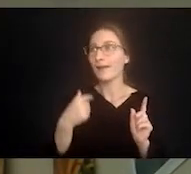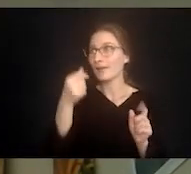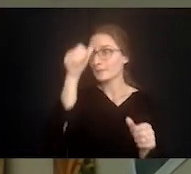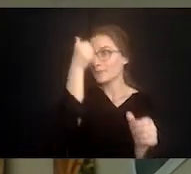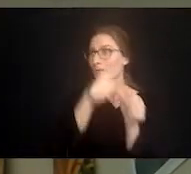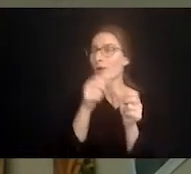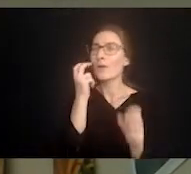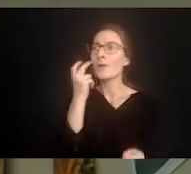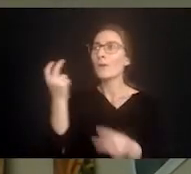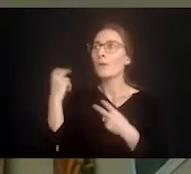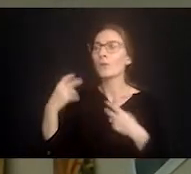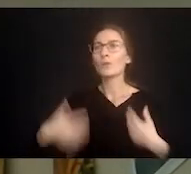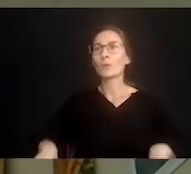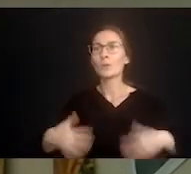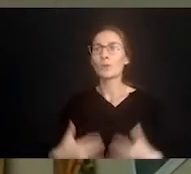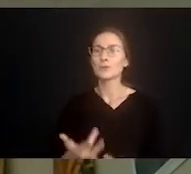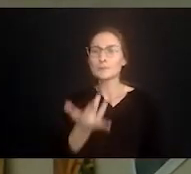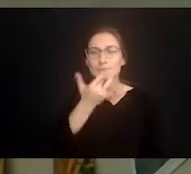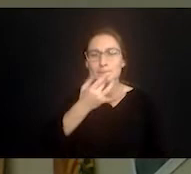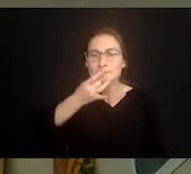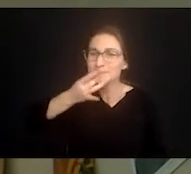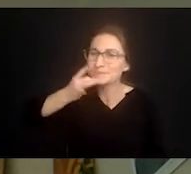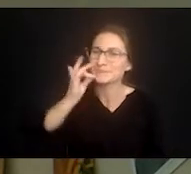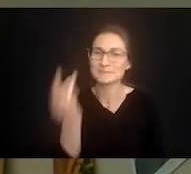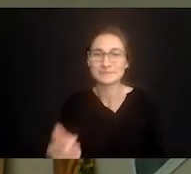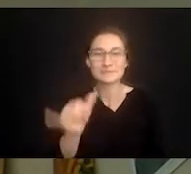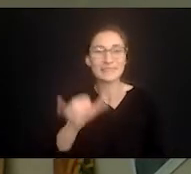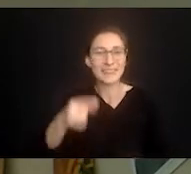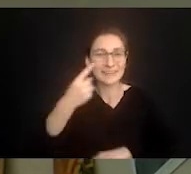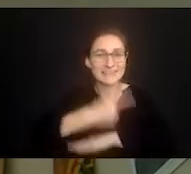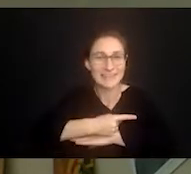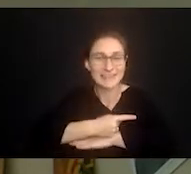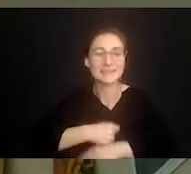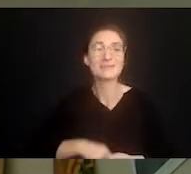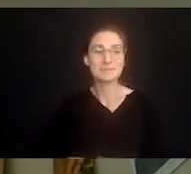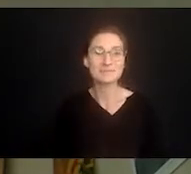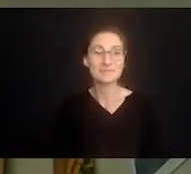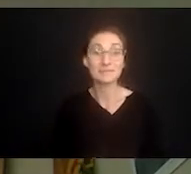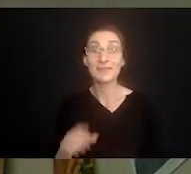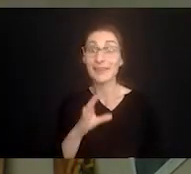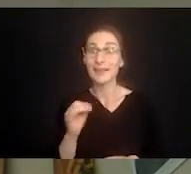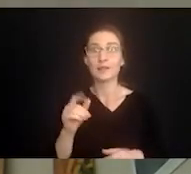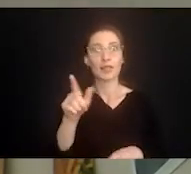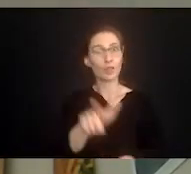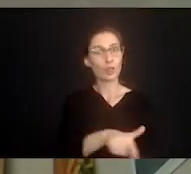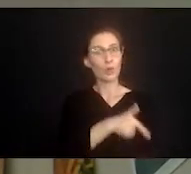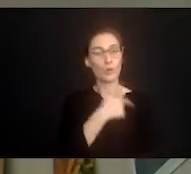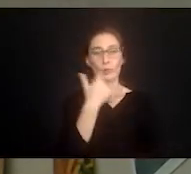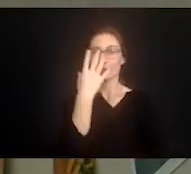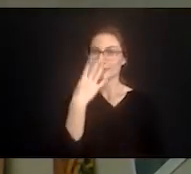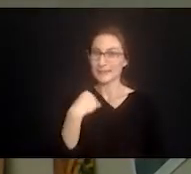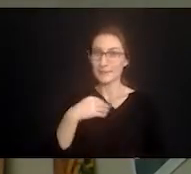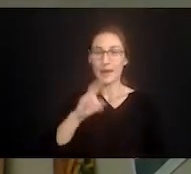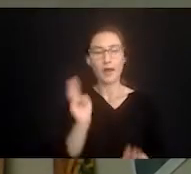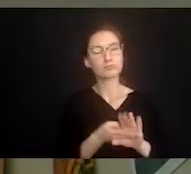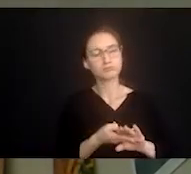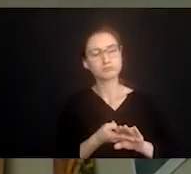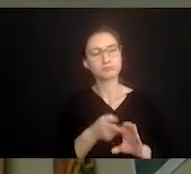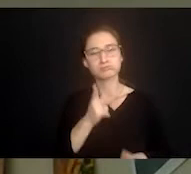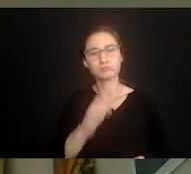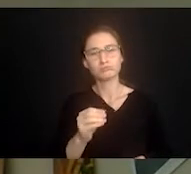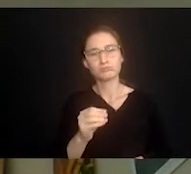and sweet have never tasted as good as they did that day and then a long time to sleep thereafter.